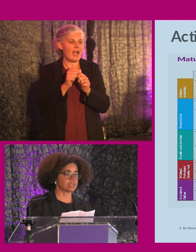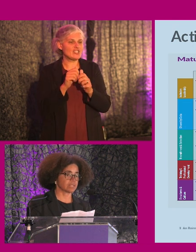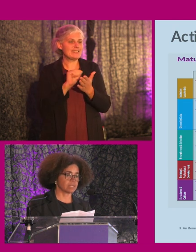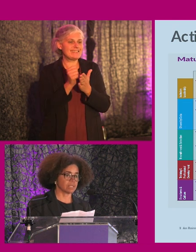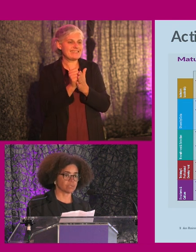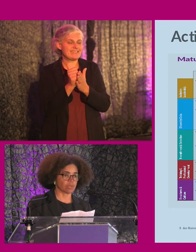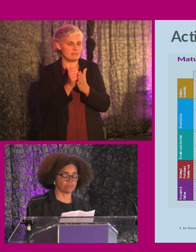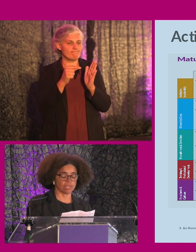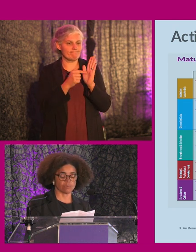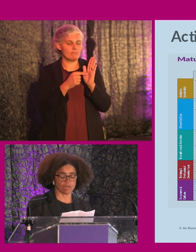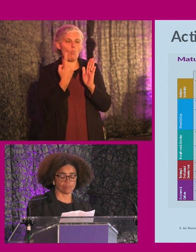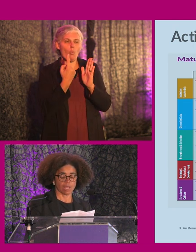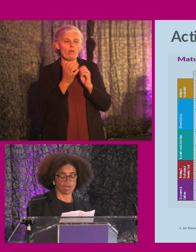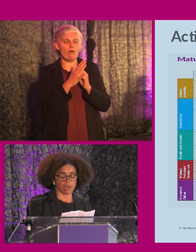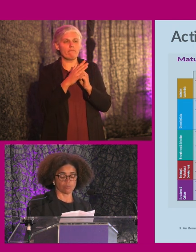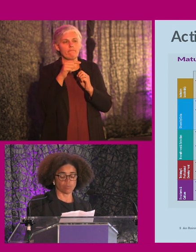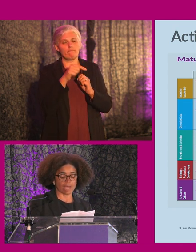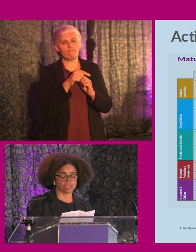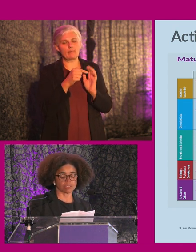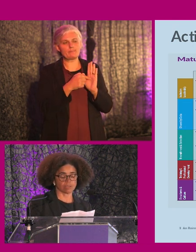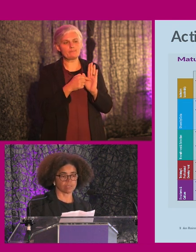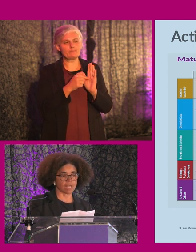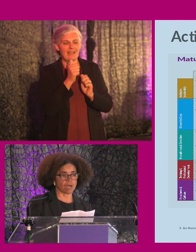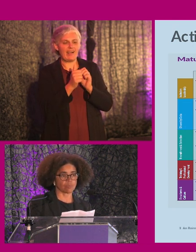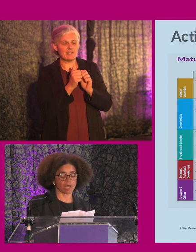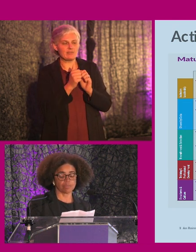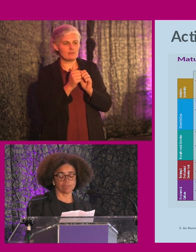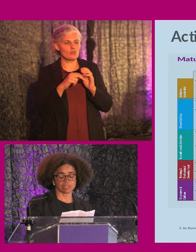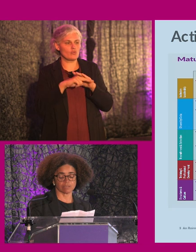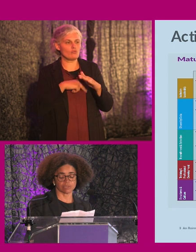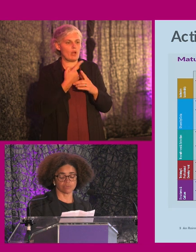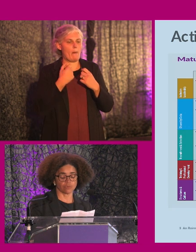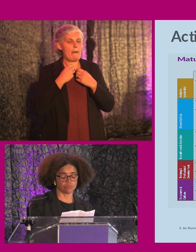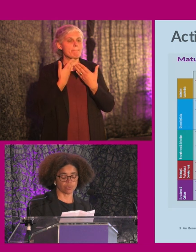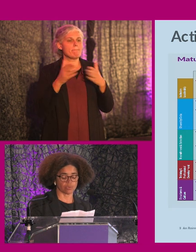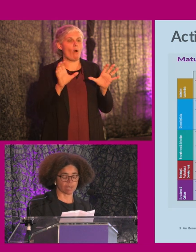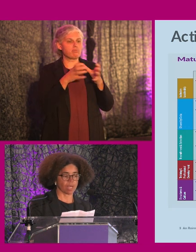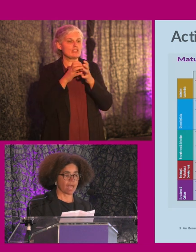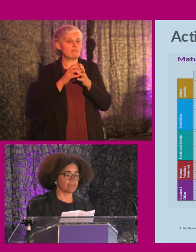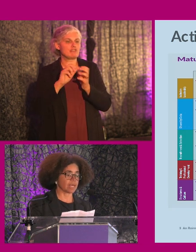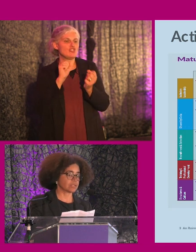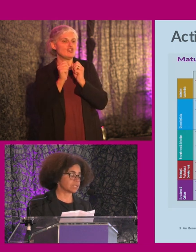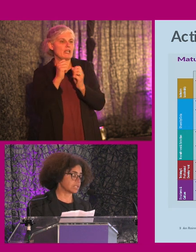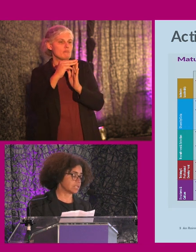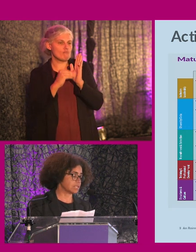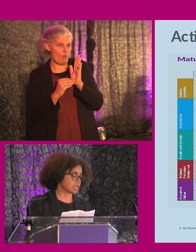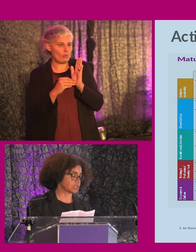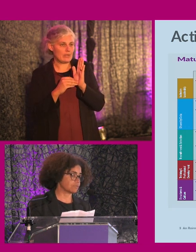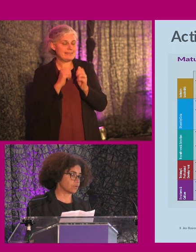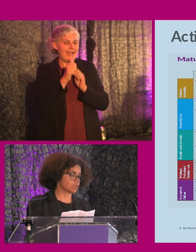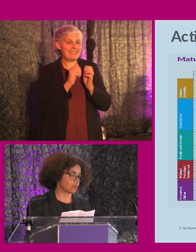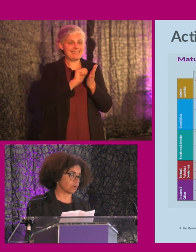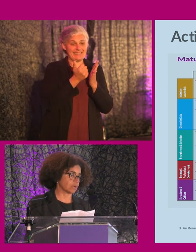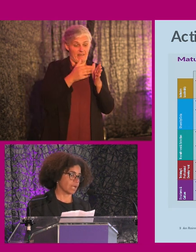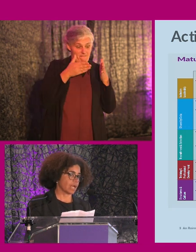Action 16 is one of the actions under the, our, public service reform program. And Action 16 is actually